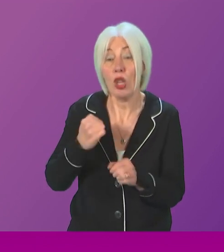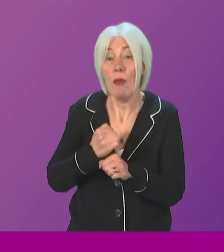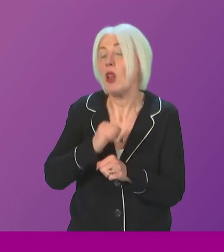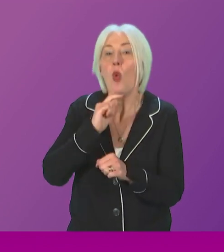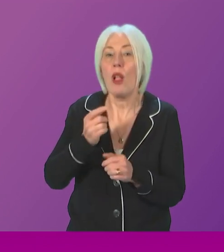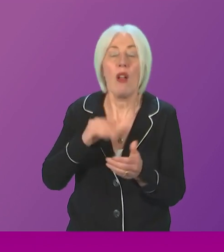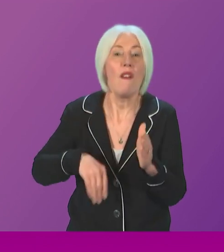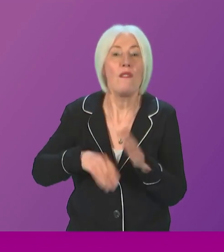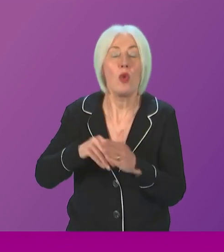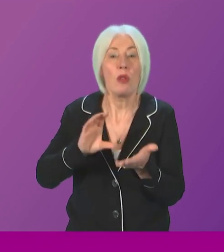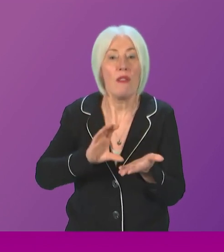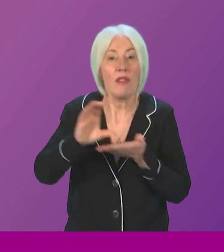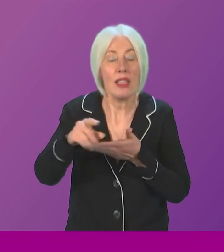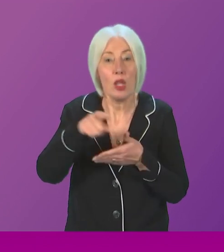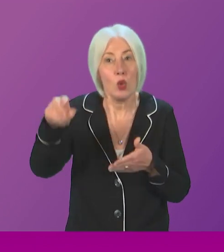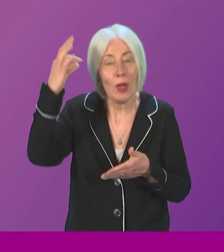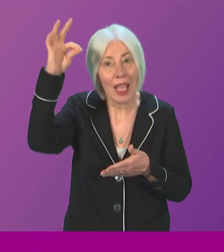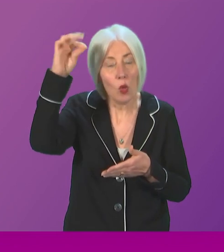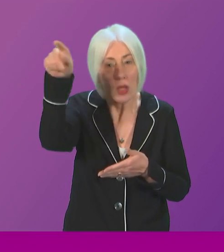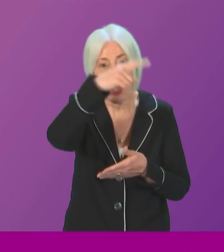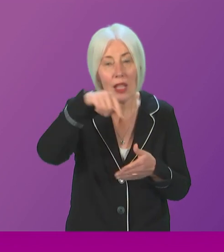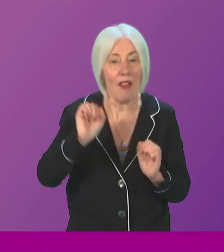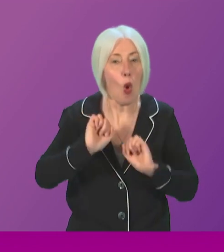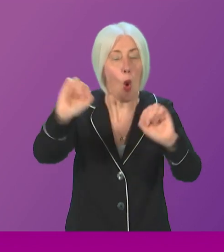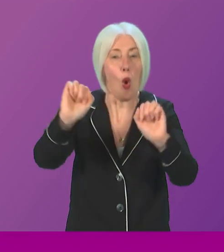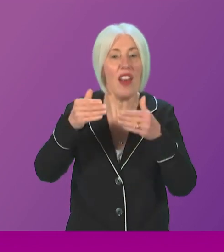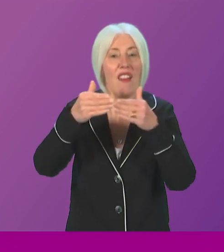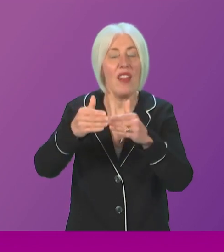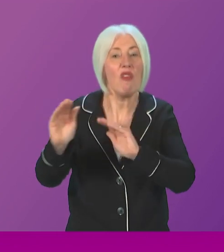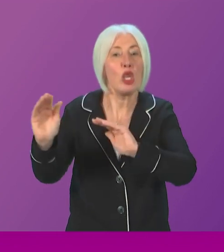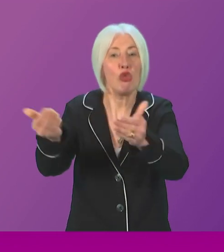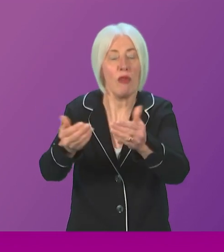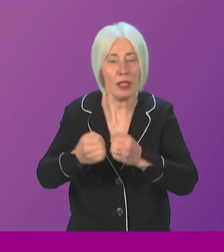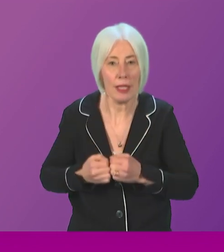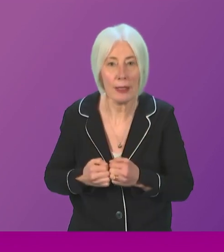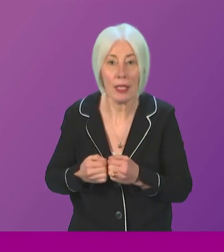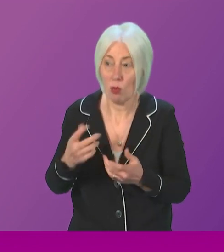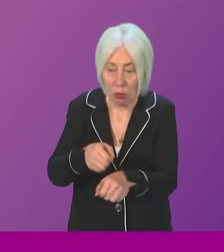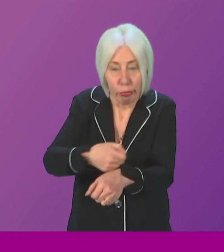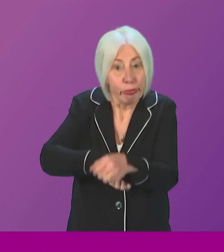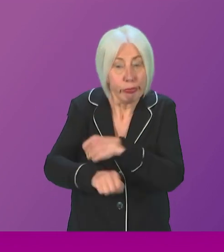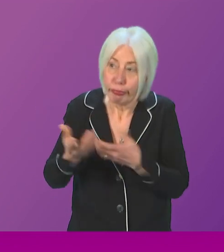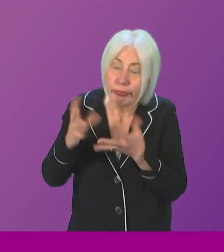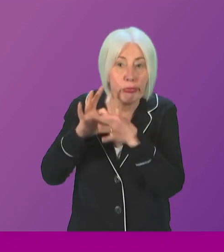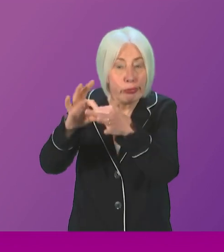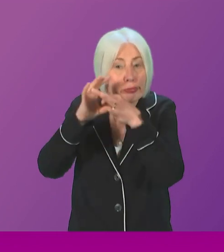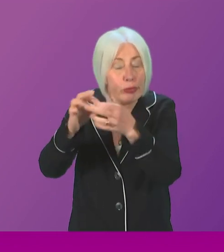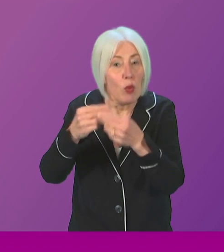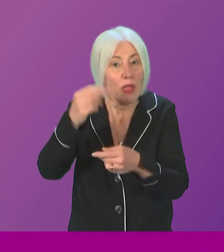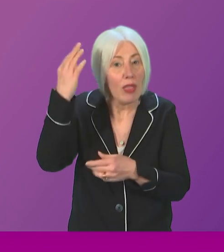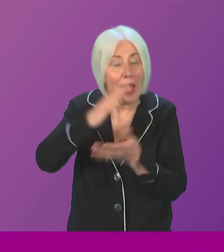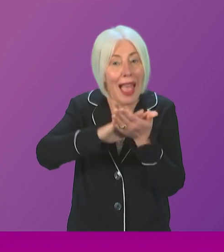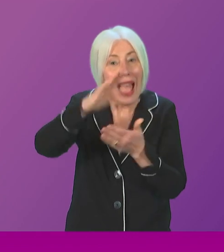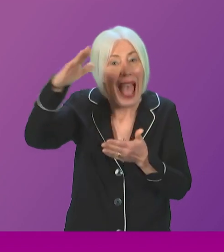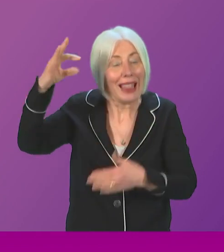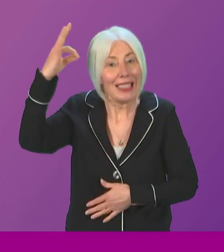provide full revenue funding to councils who run their own ferry services. And our officials are in very proactive engagement with the Highland Council